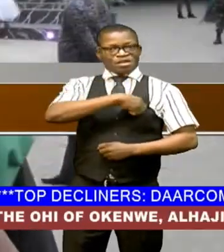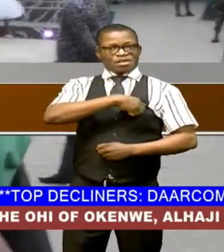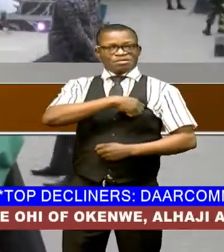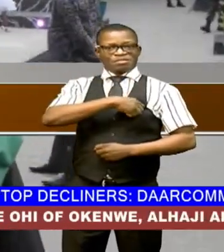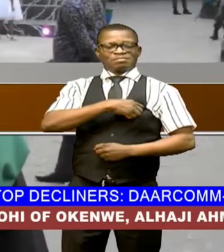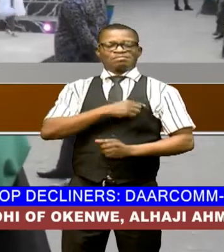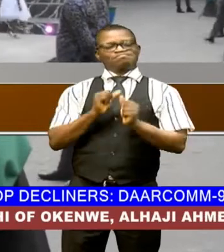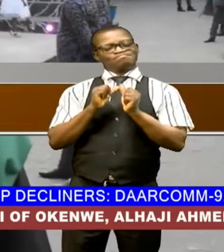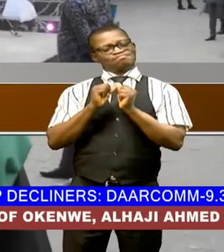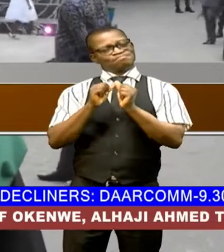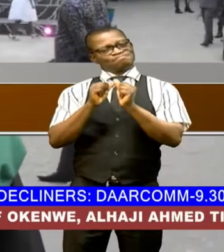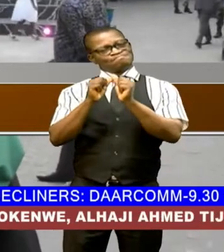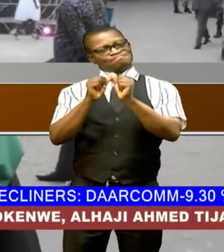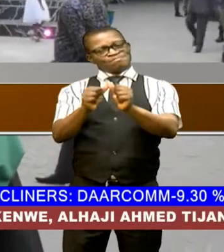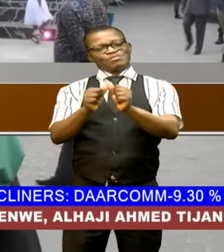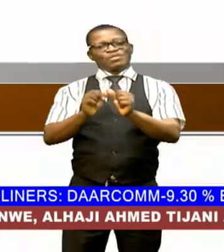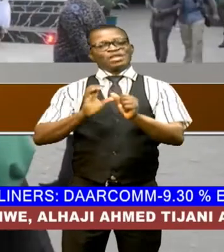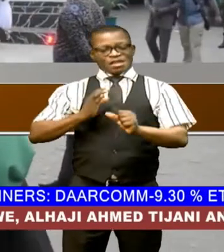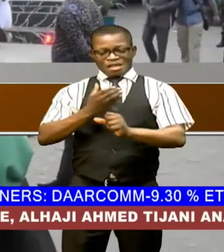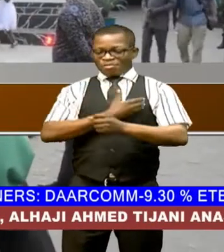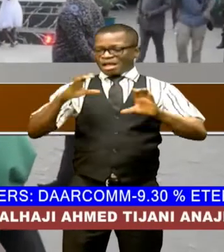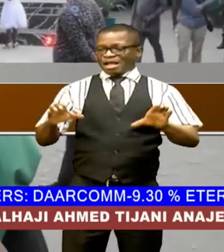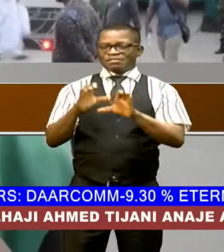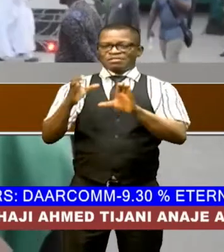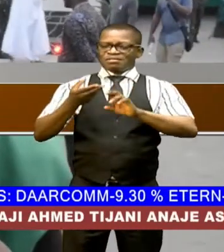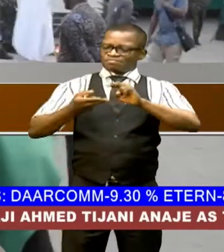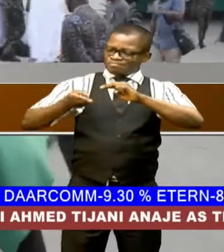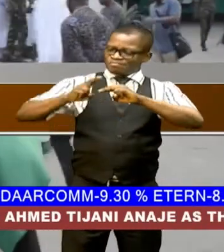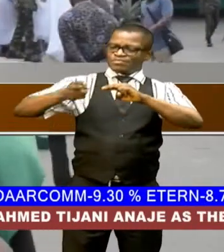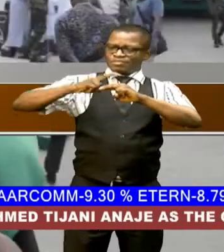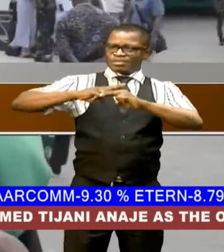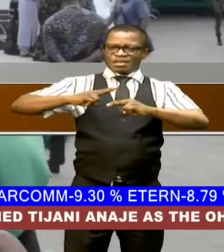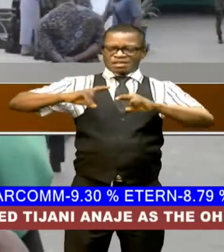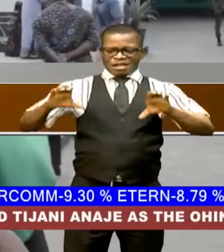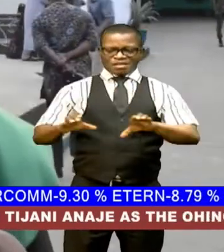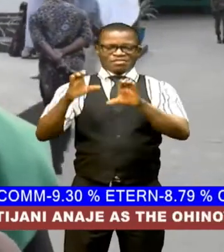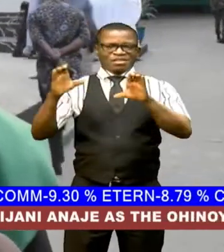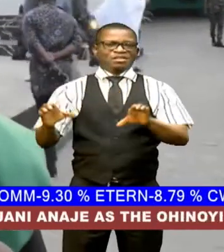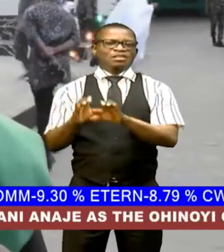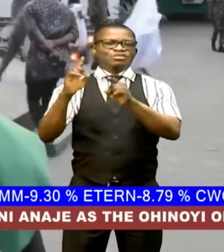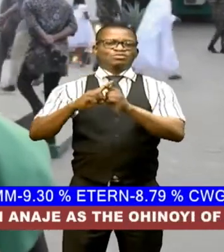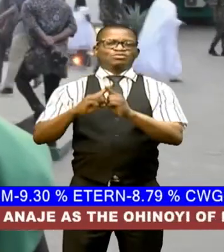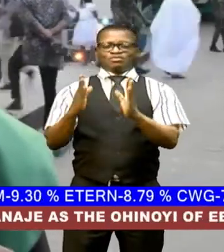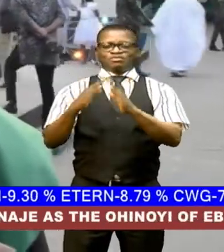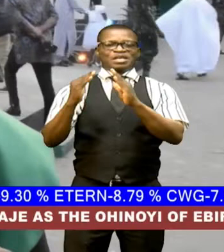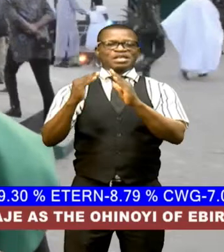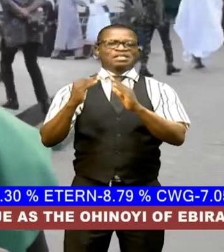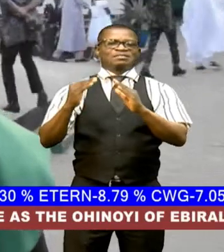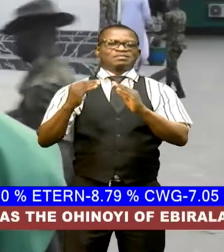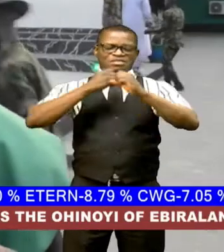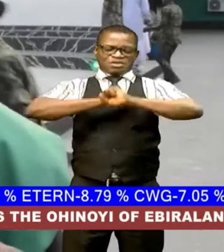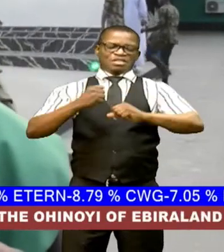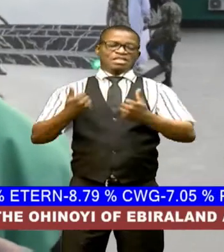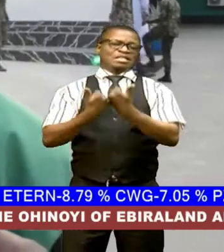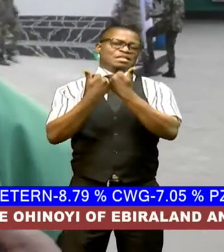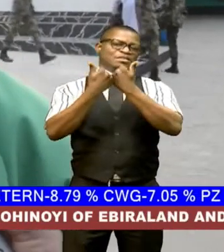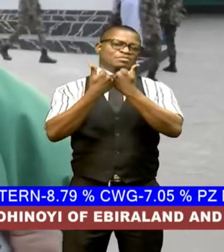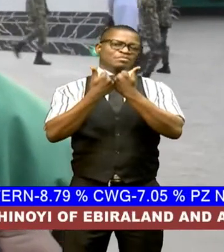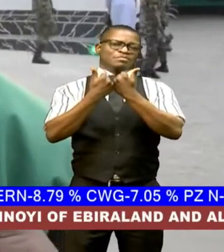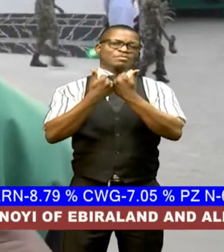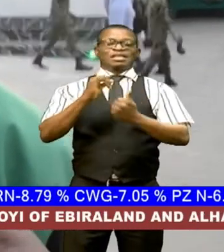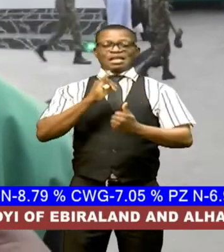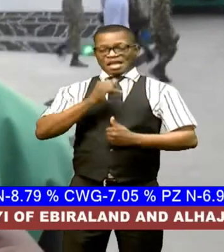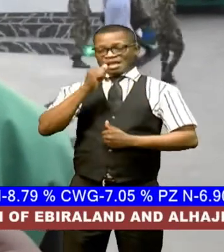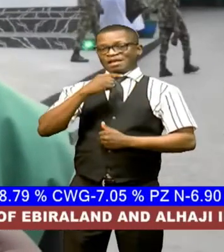we'll sustain the conduct of operations enhance the operations to meet our contemporary security challenges i am